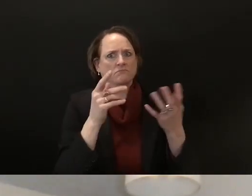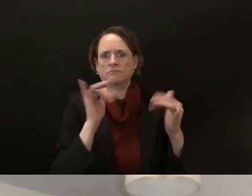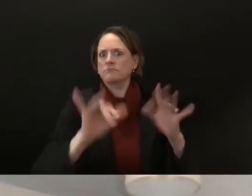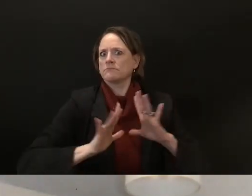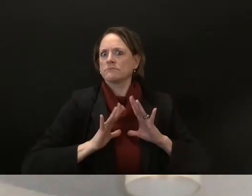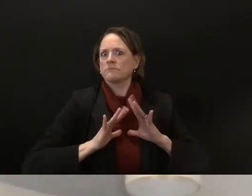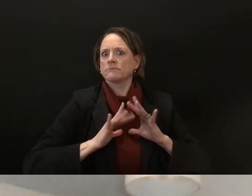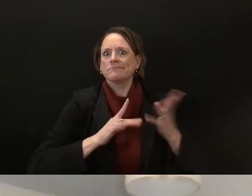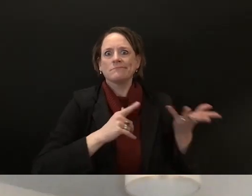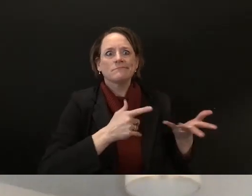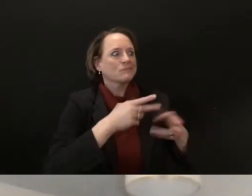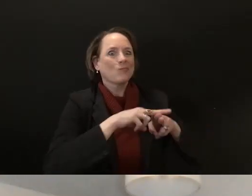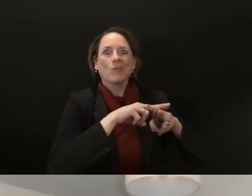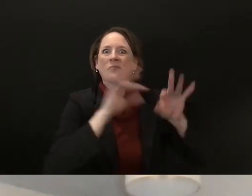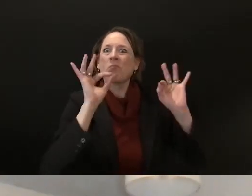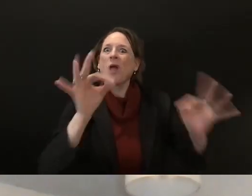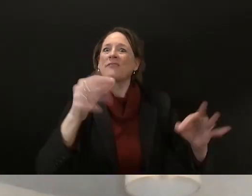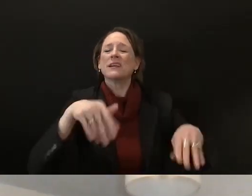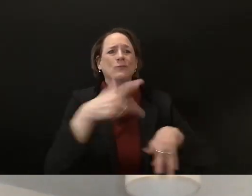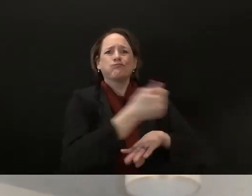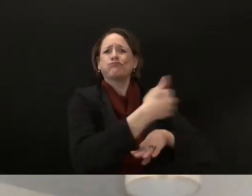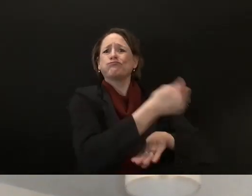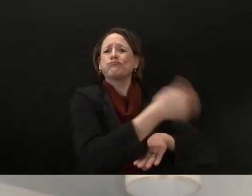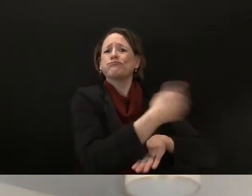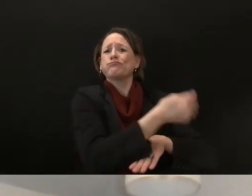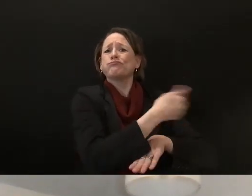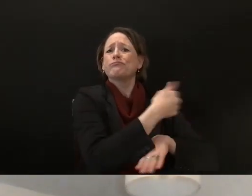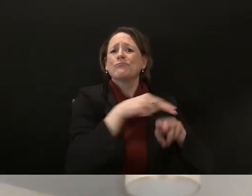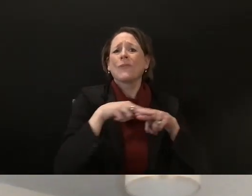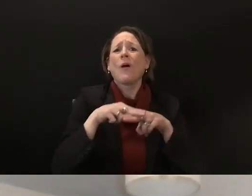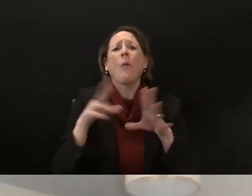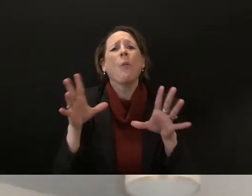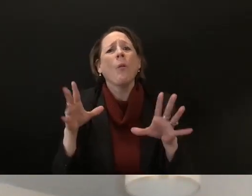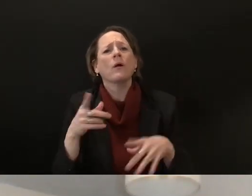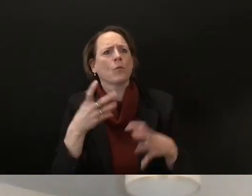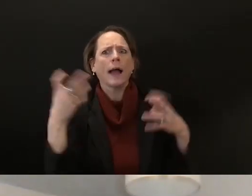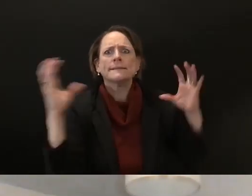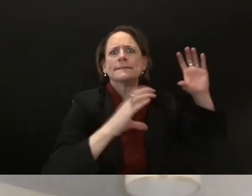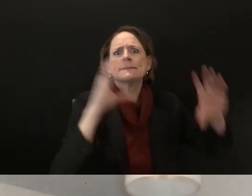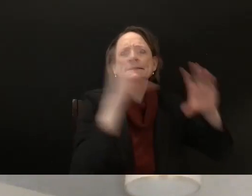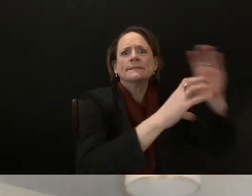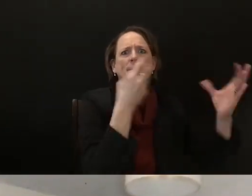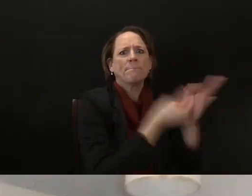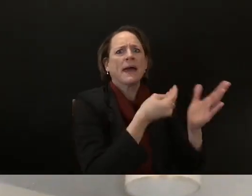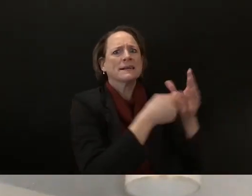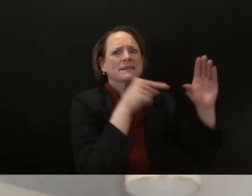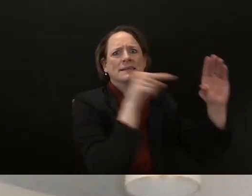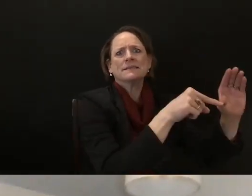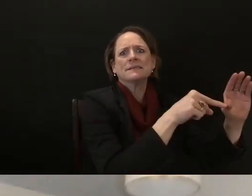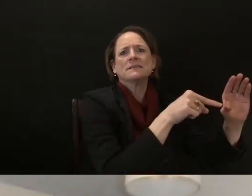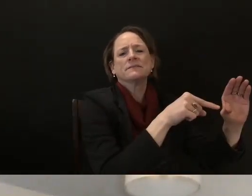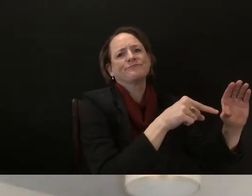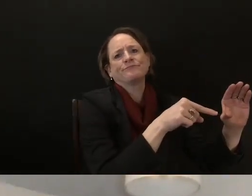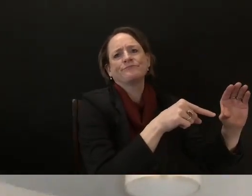and making stops but of course um the majority party um for some reason does not